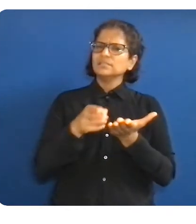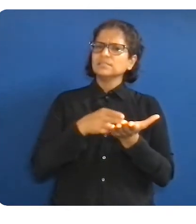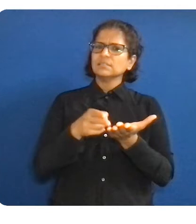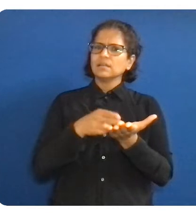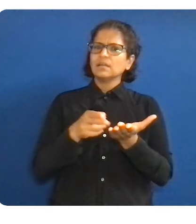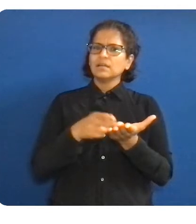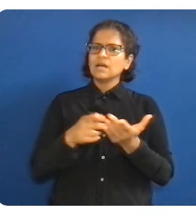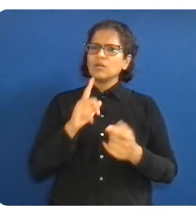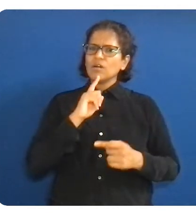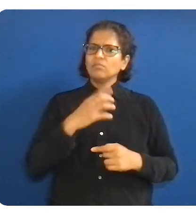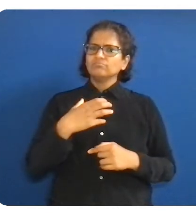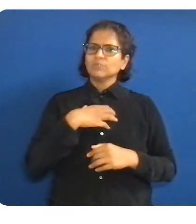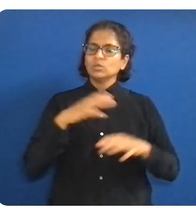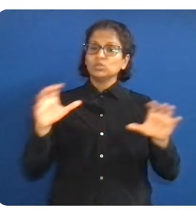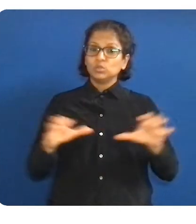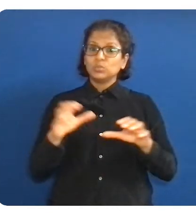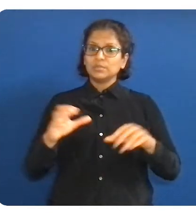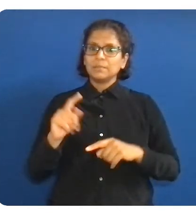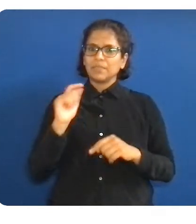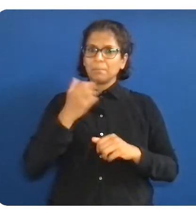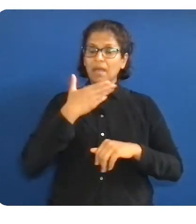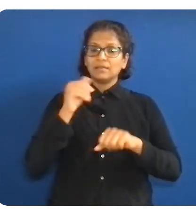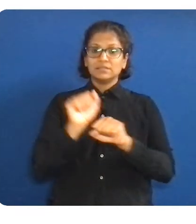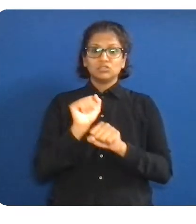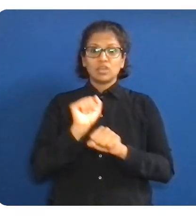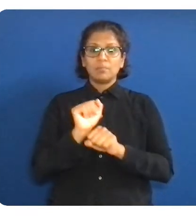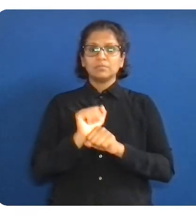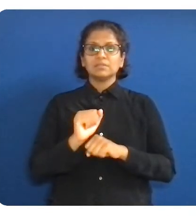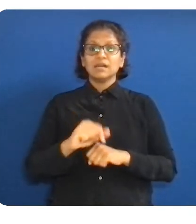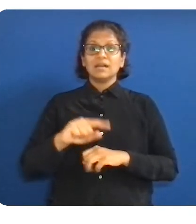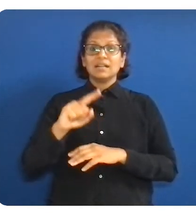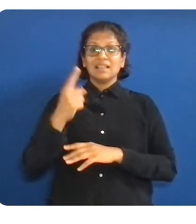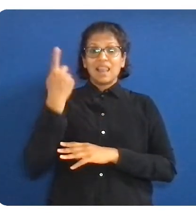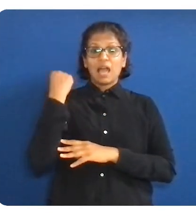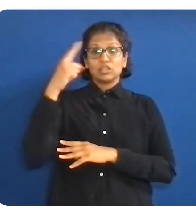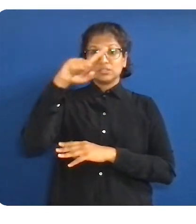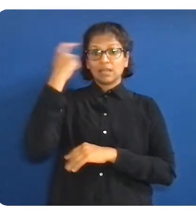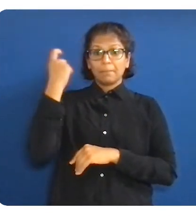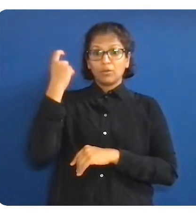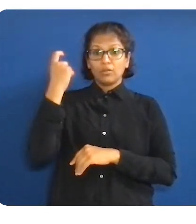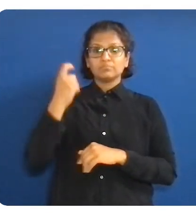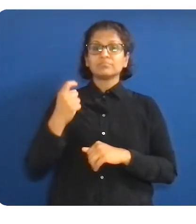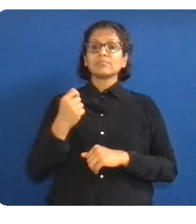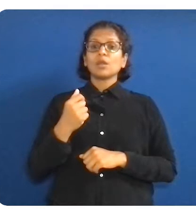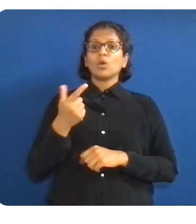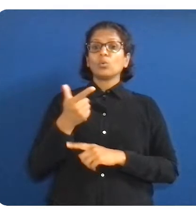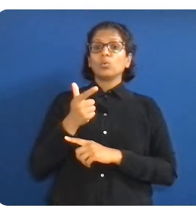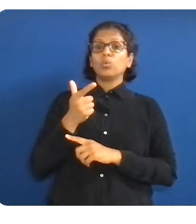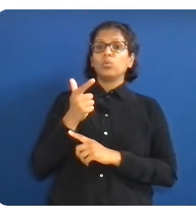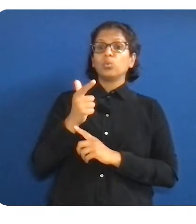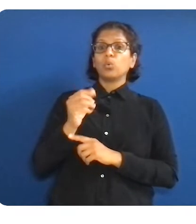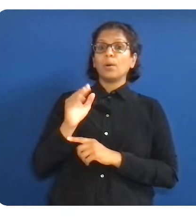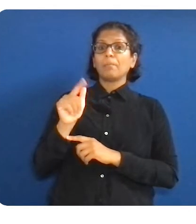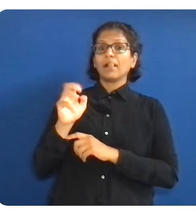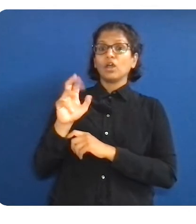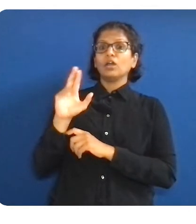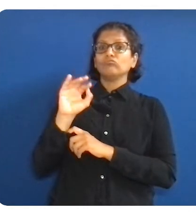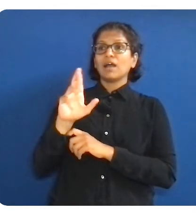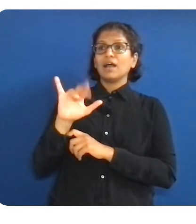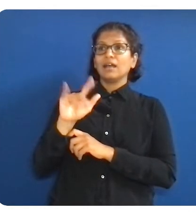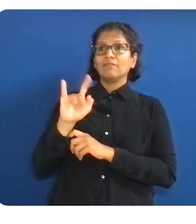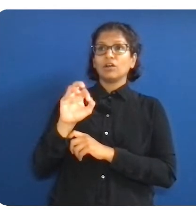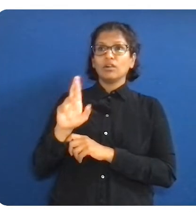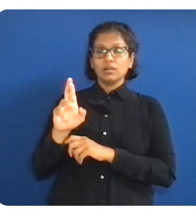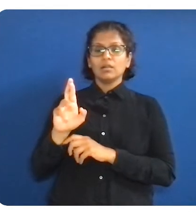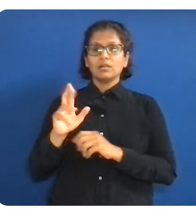do our very best work. Last summer, at the start of the global racial justice movement, I realized that I could no